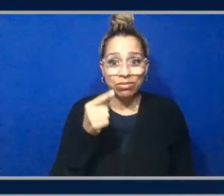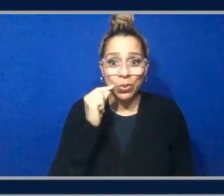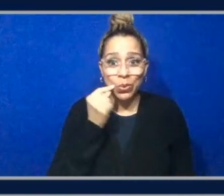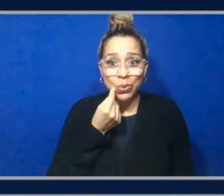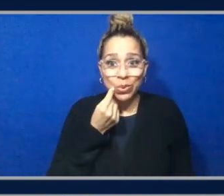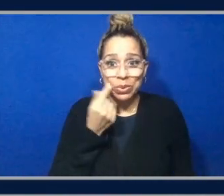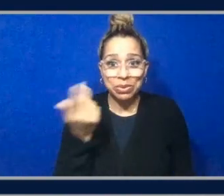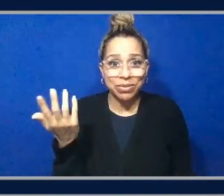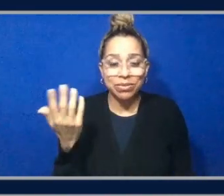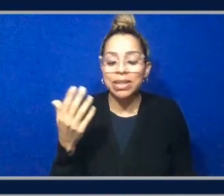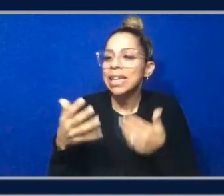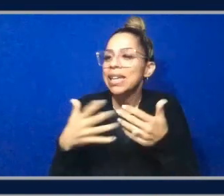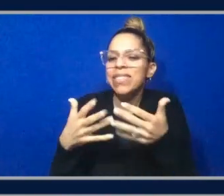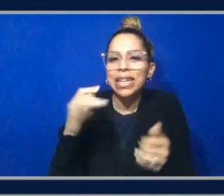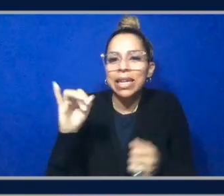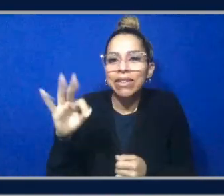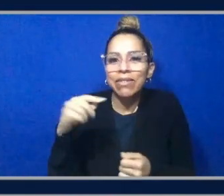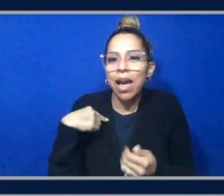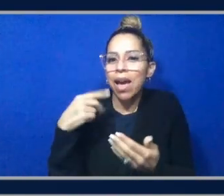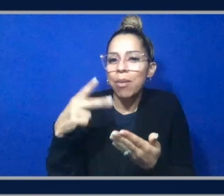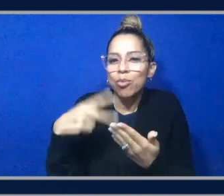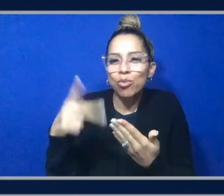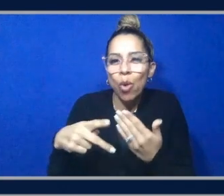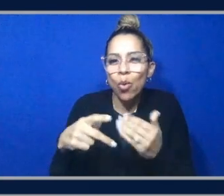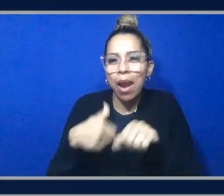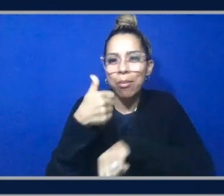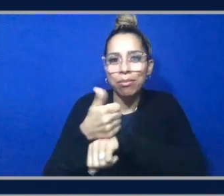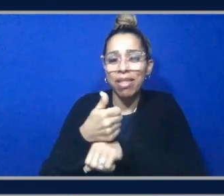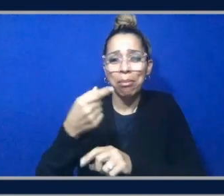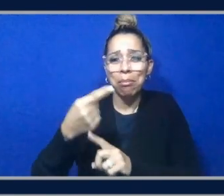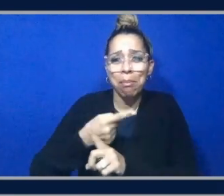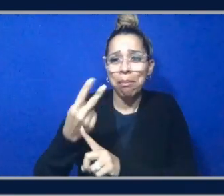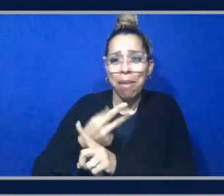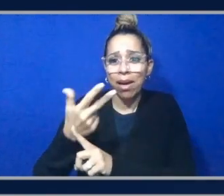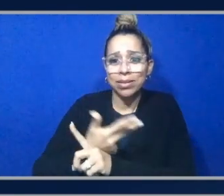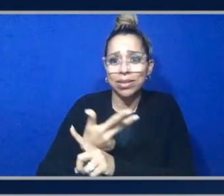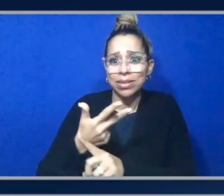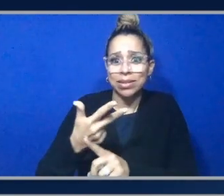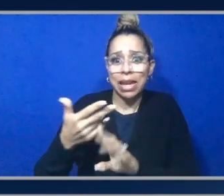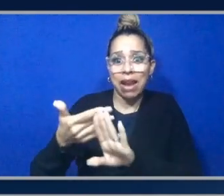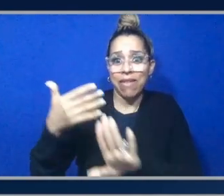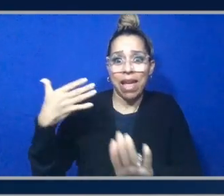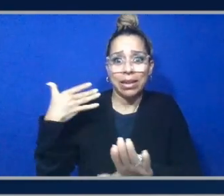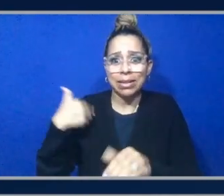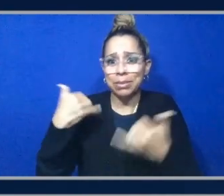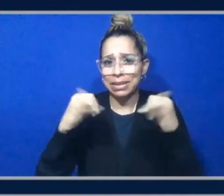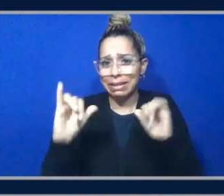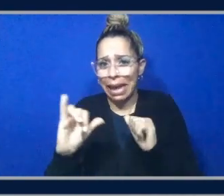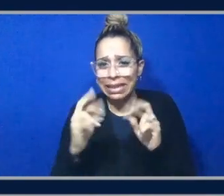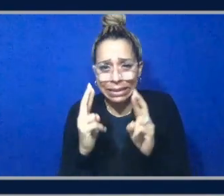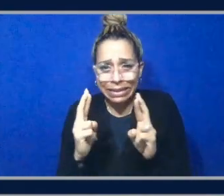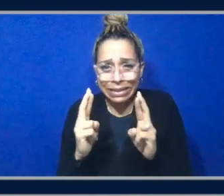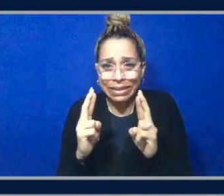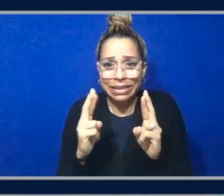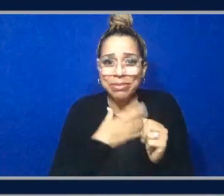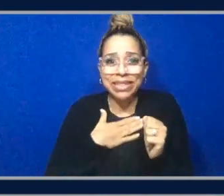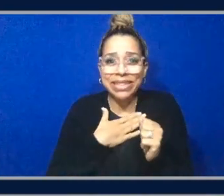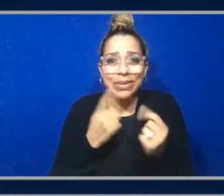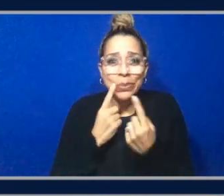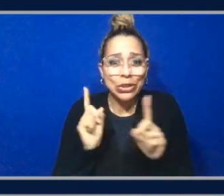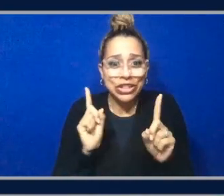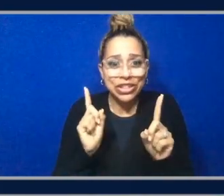i even if i programmed it a week and you know months in advance i'm still like please work i mean they told me live demo i see